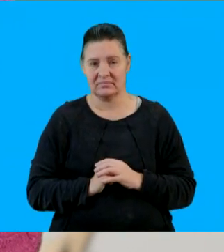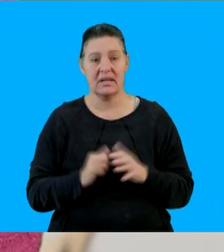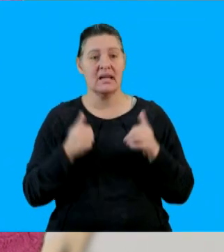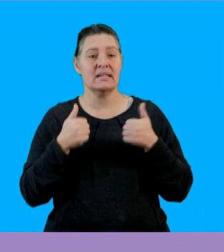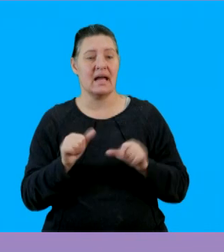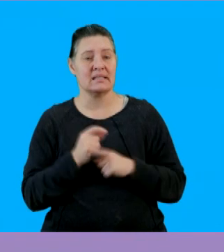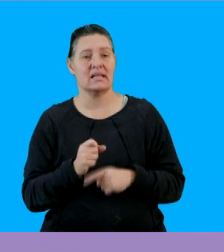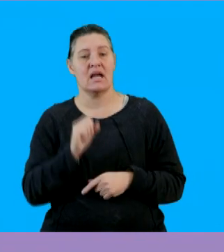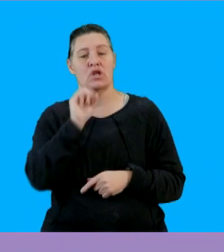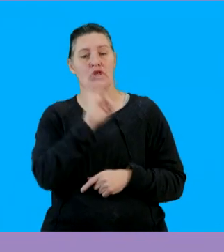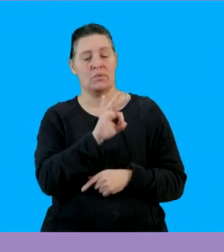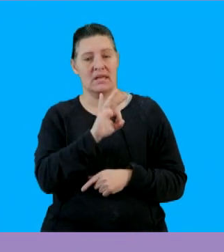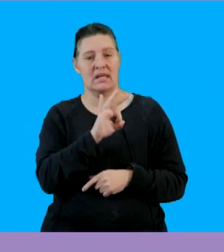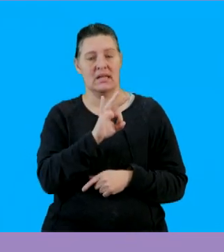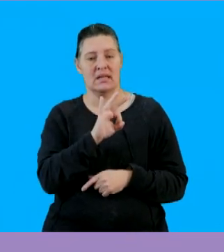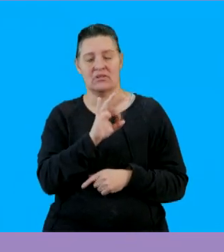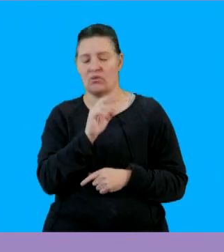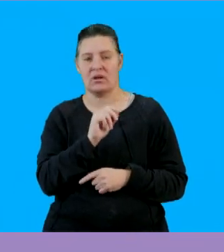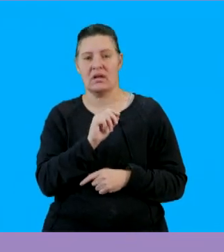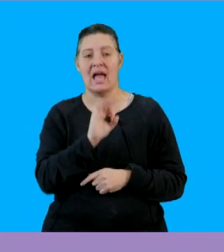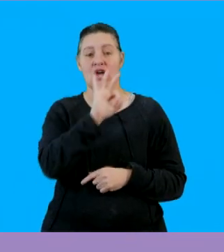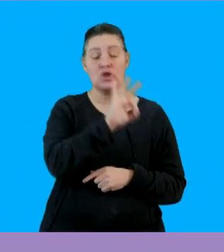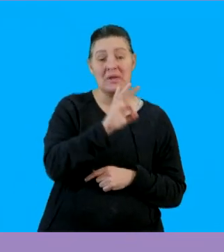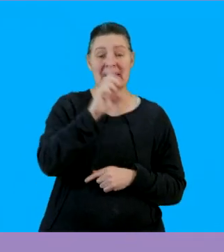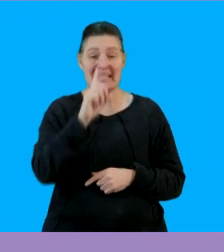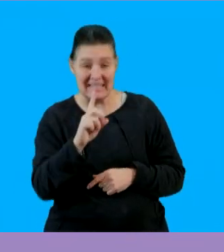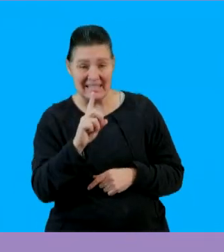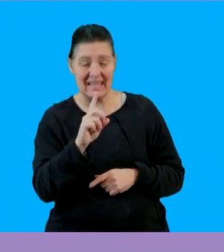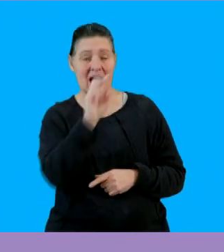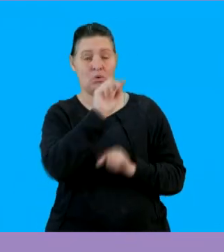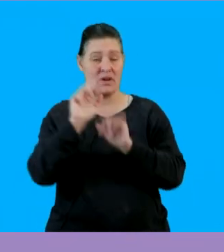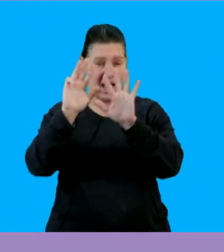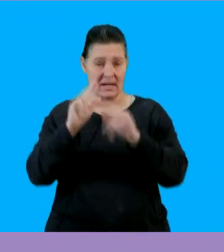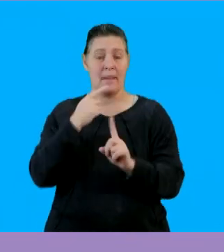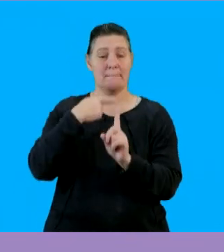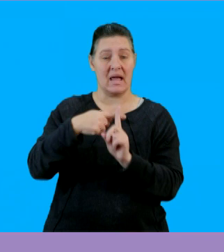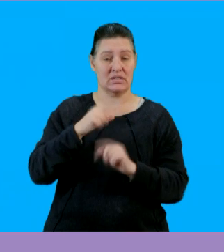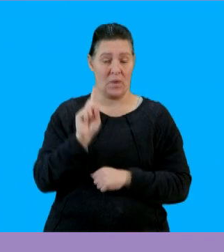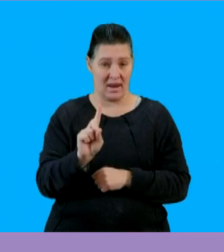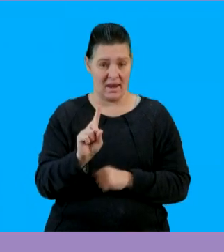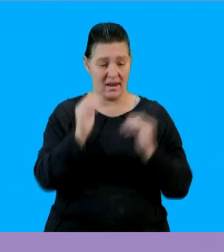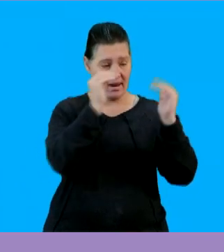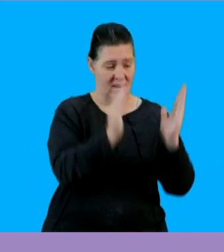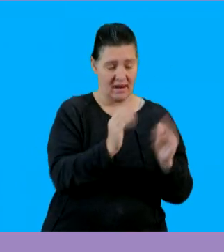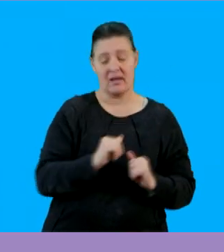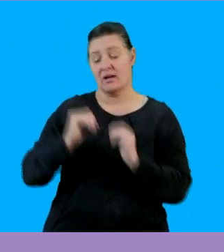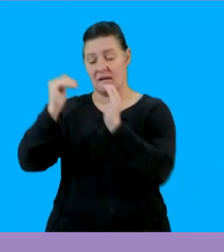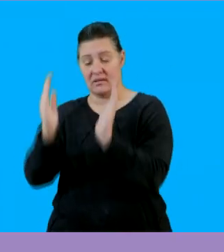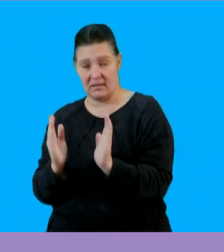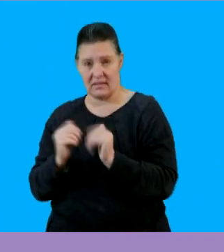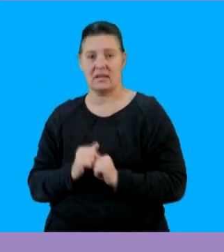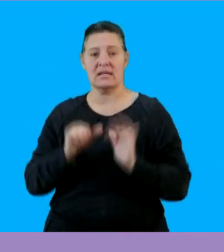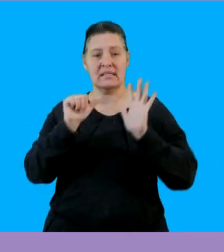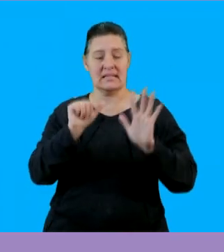the next one there is 39 sorry 3d exponent 9 plus 1 that's the first